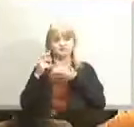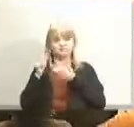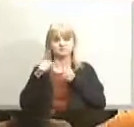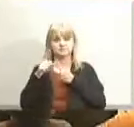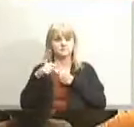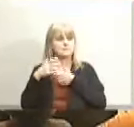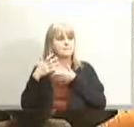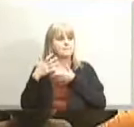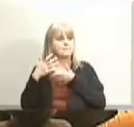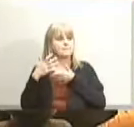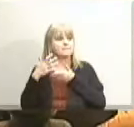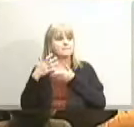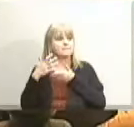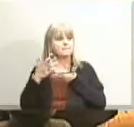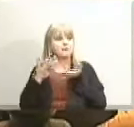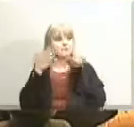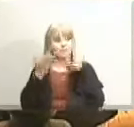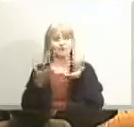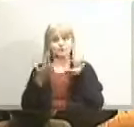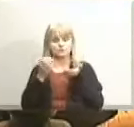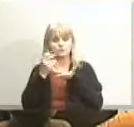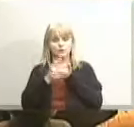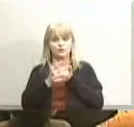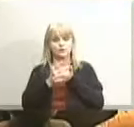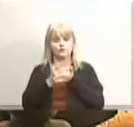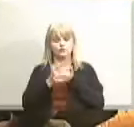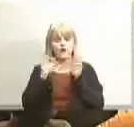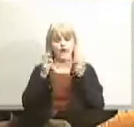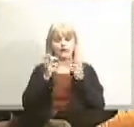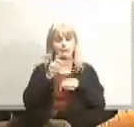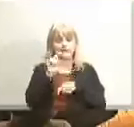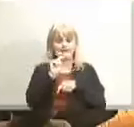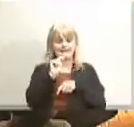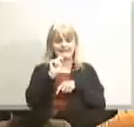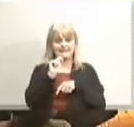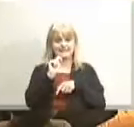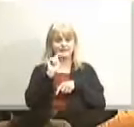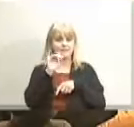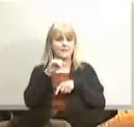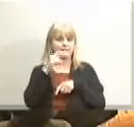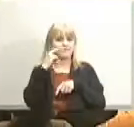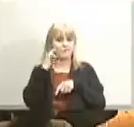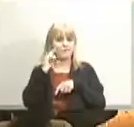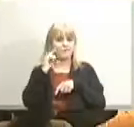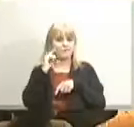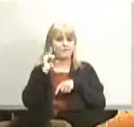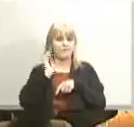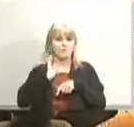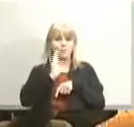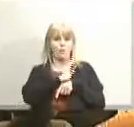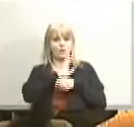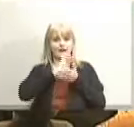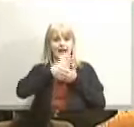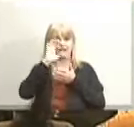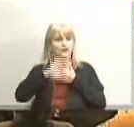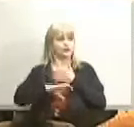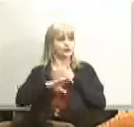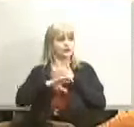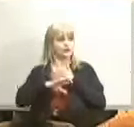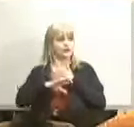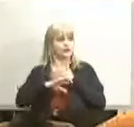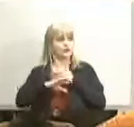is there a motion to approve item t the board calendar steph moves